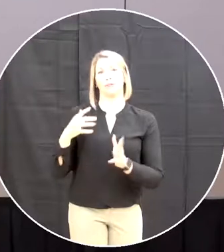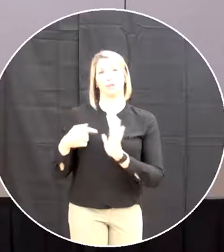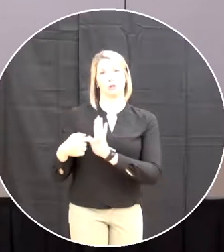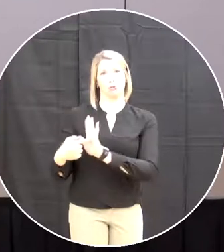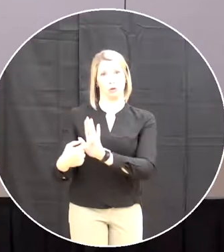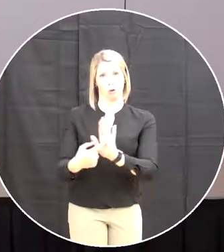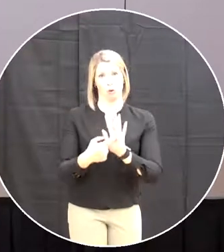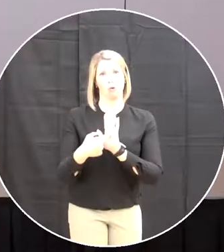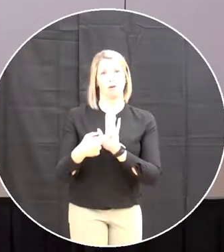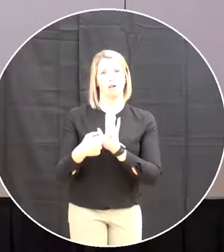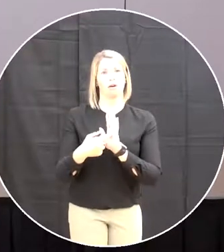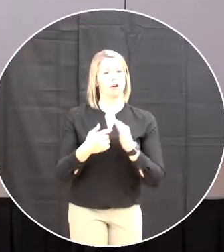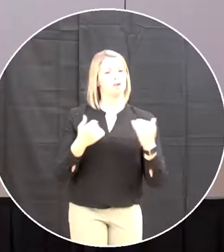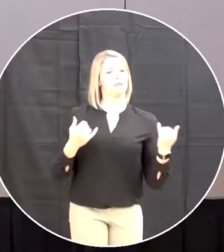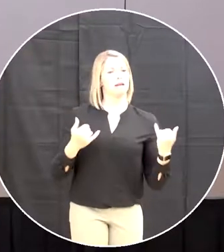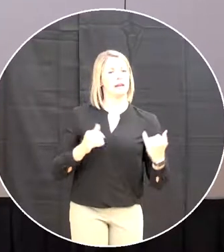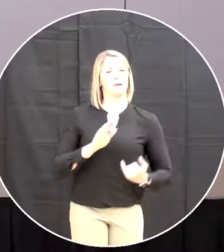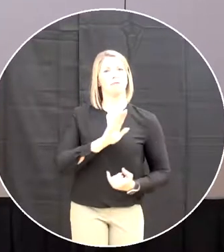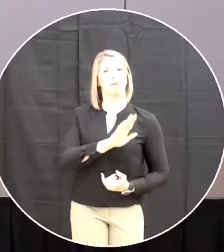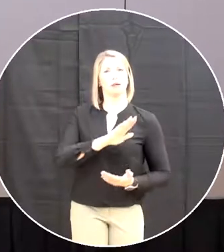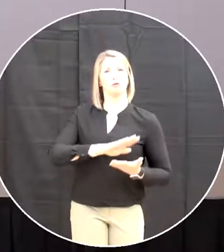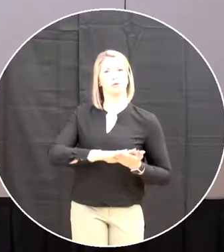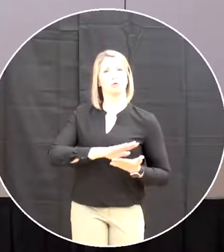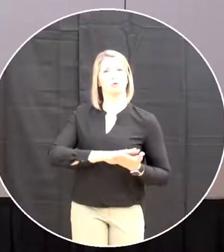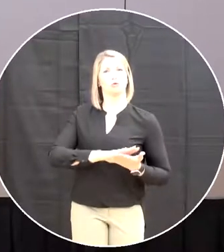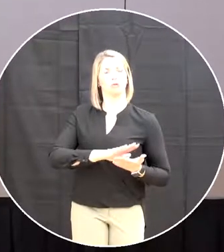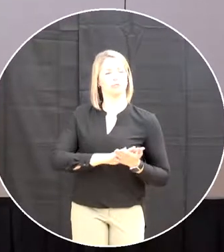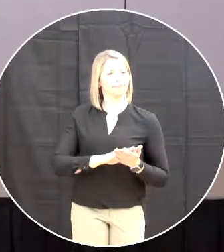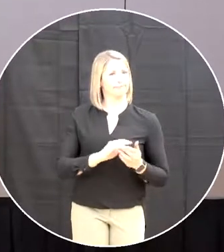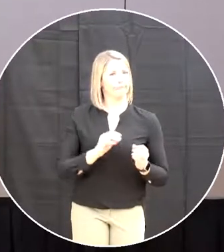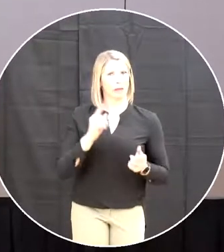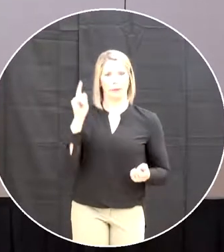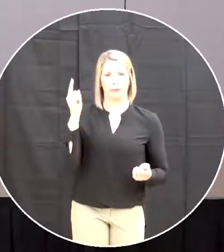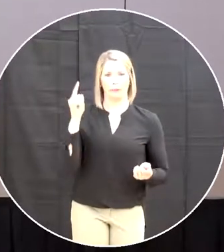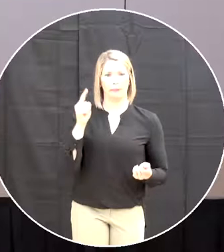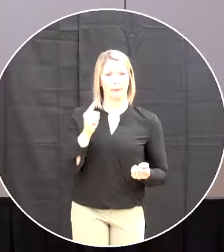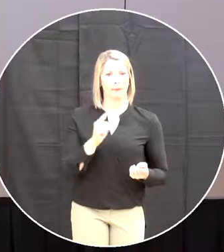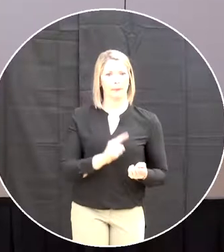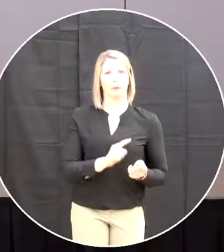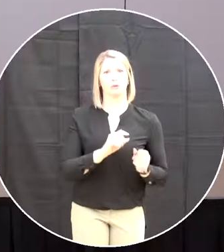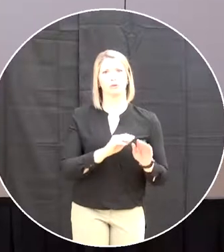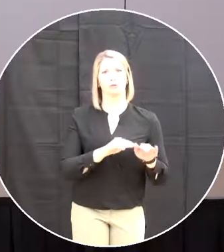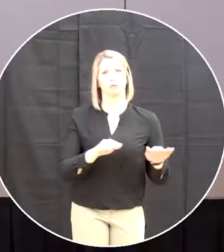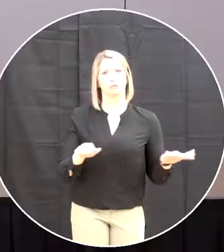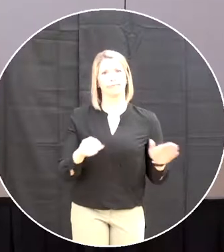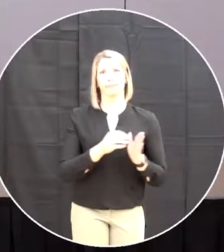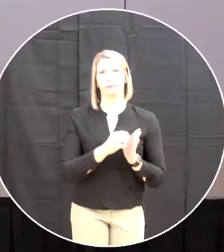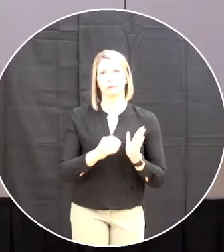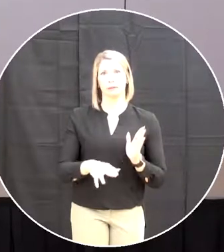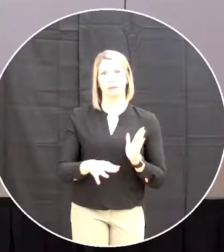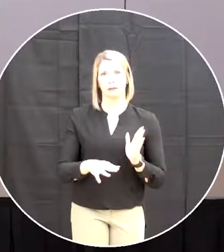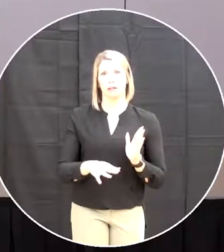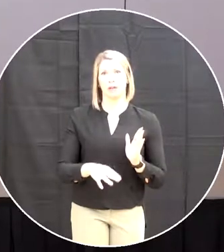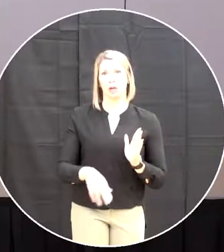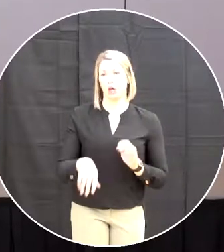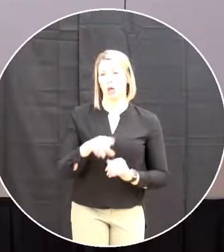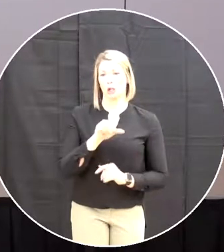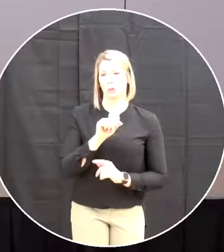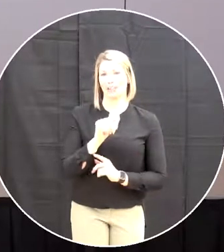has not had any students in attendance is at least the amalgamation of the Newfoundland and Labrador English School District in 2013